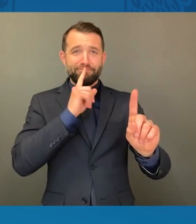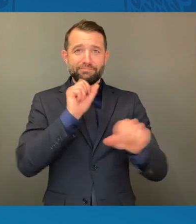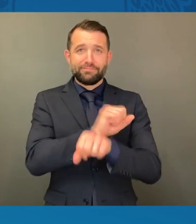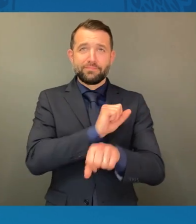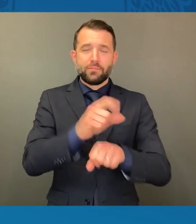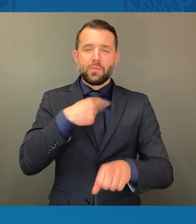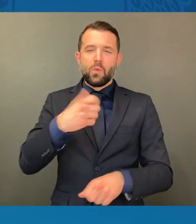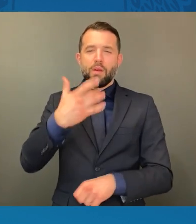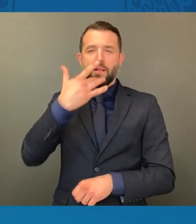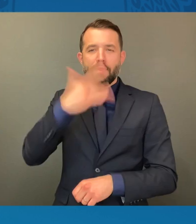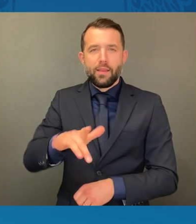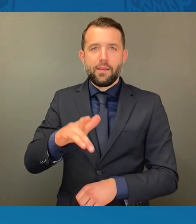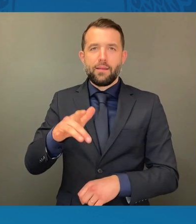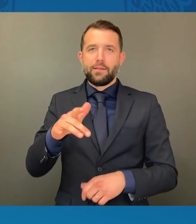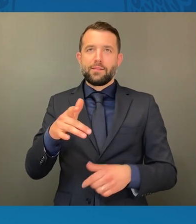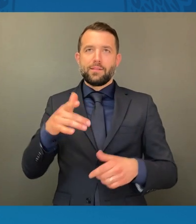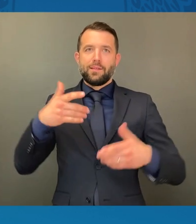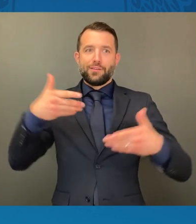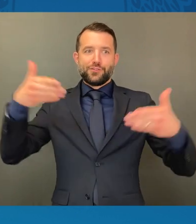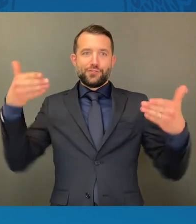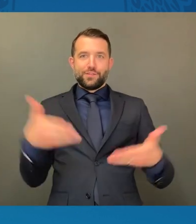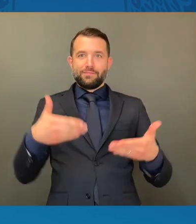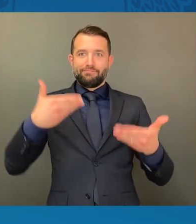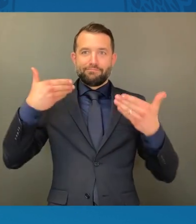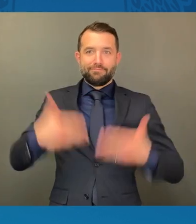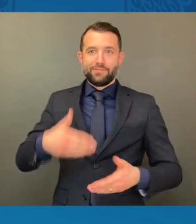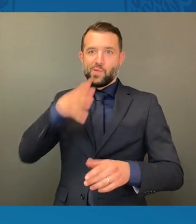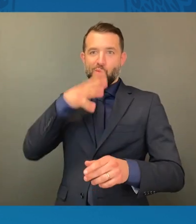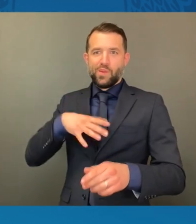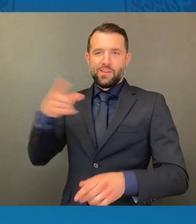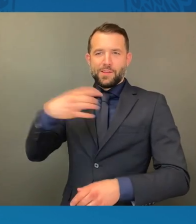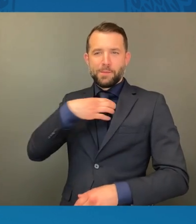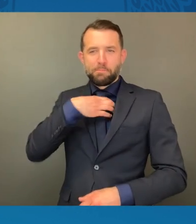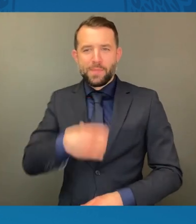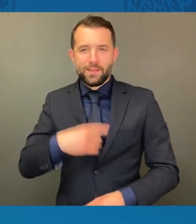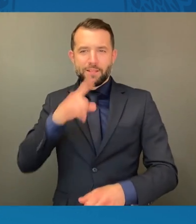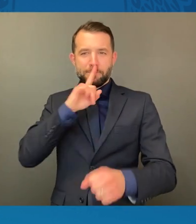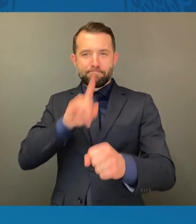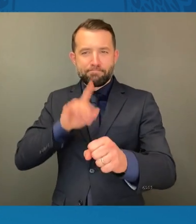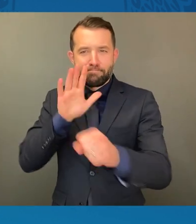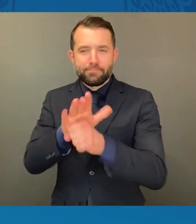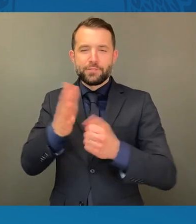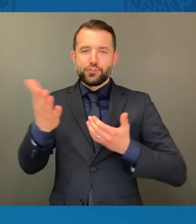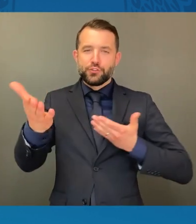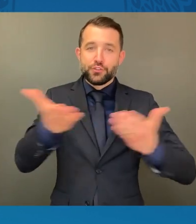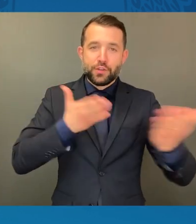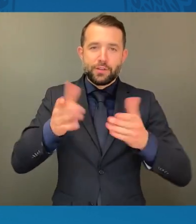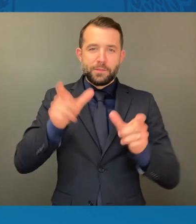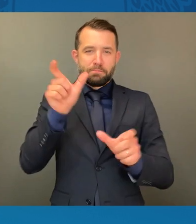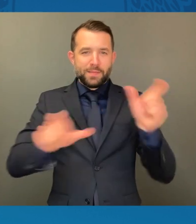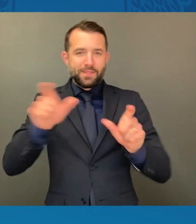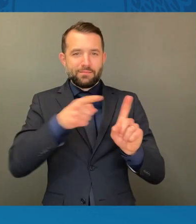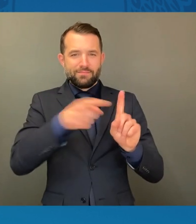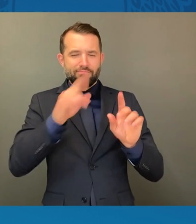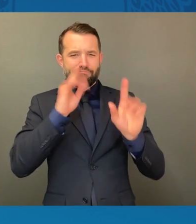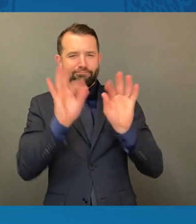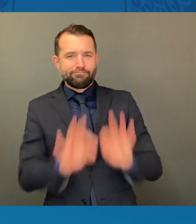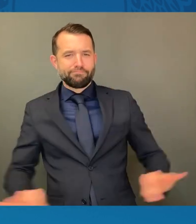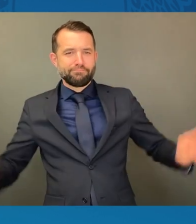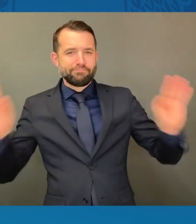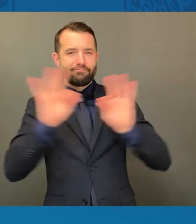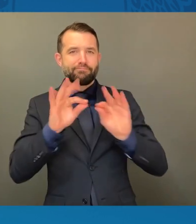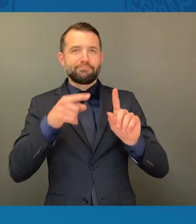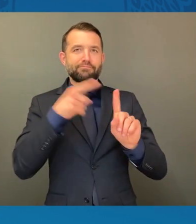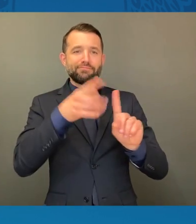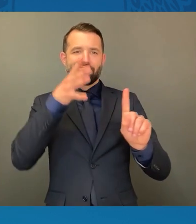determination for serving others has led her to become one of the most influential women in history, the Vice